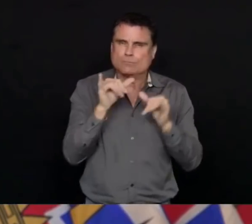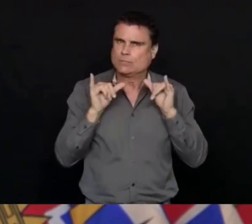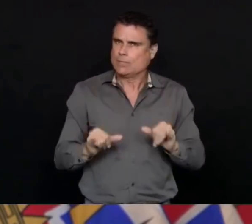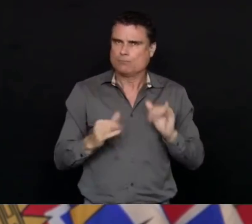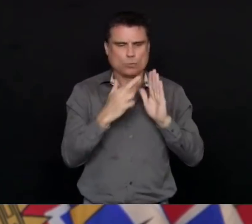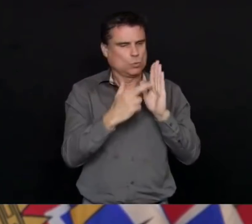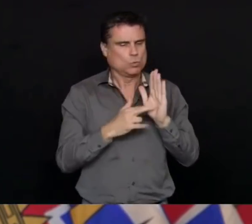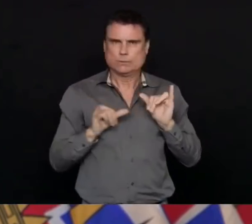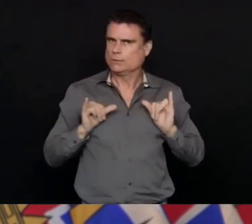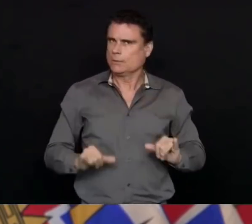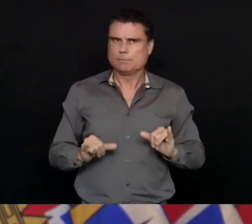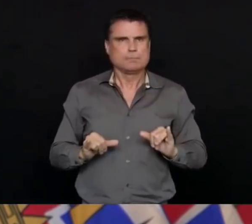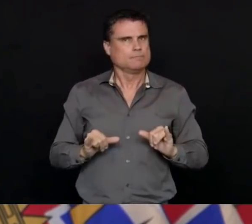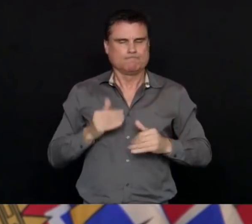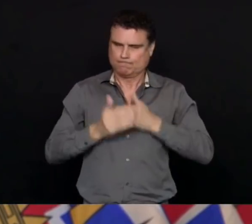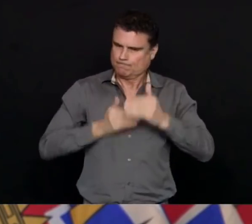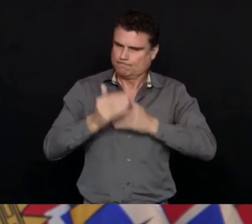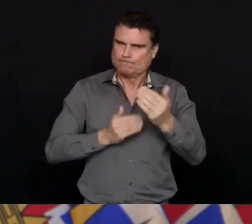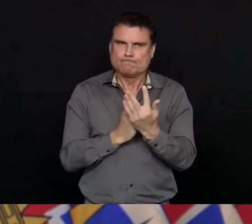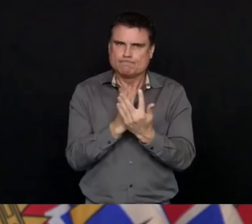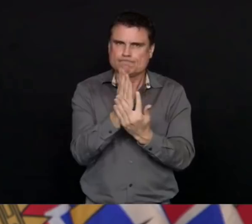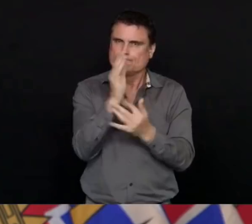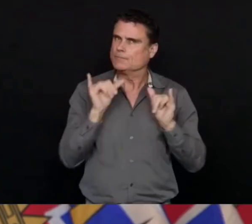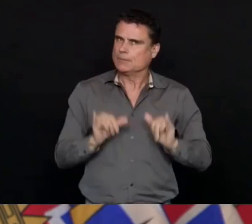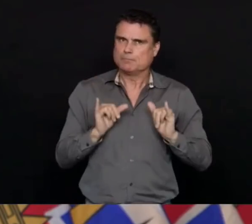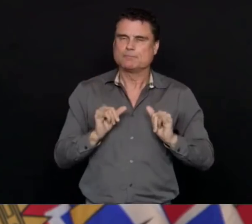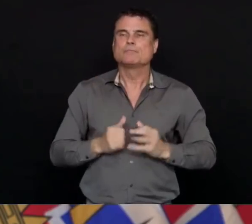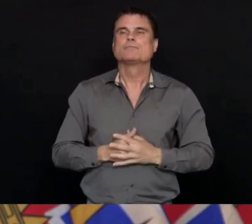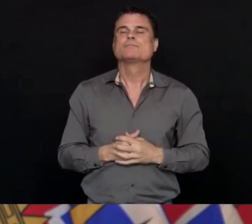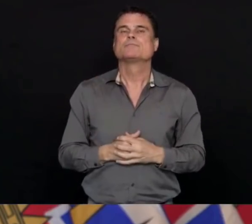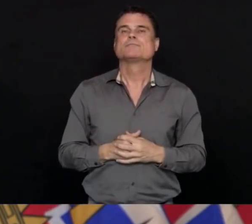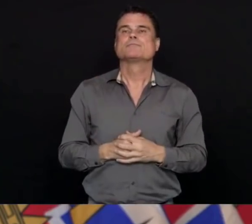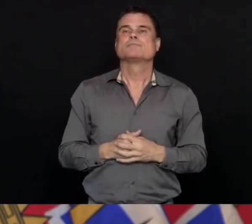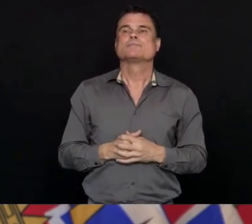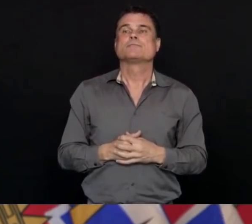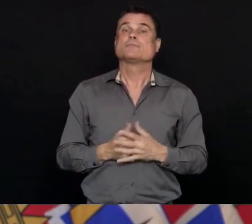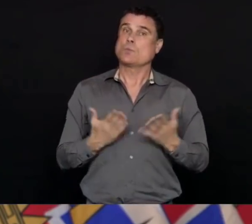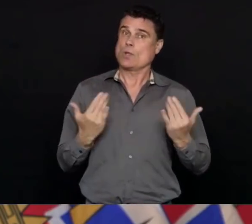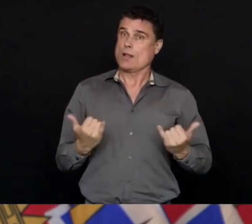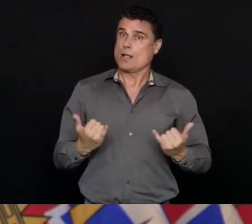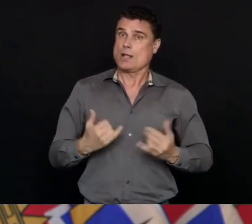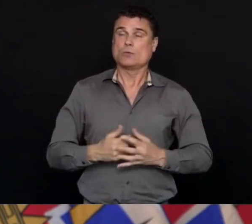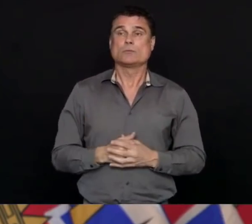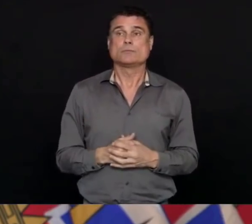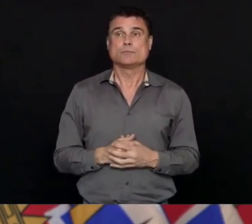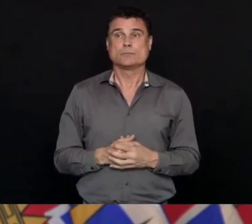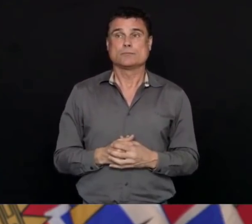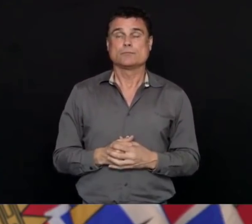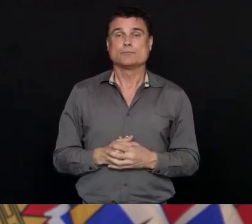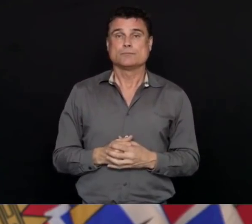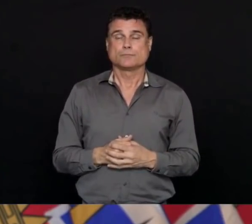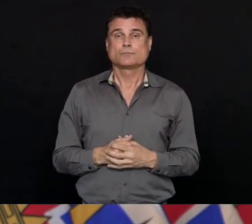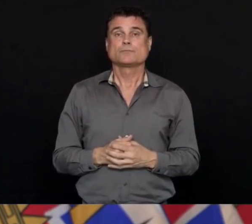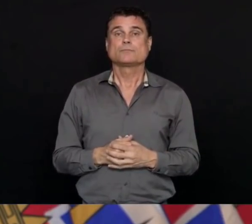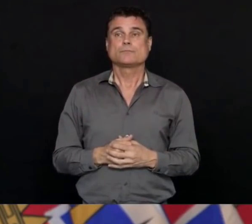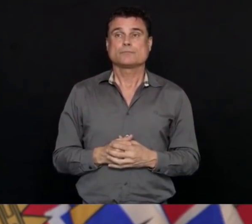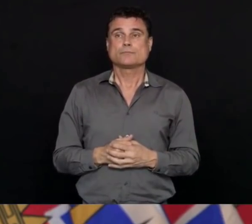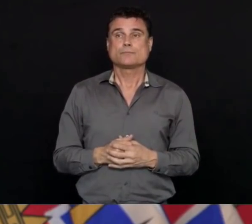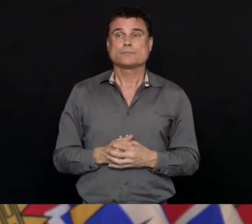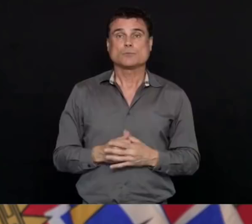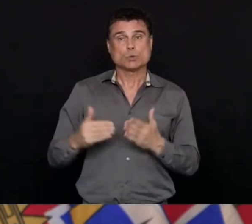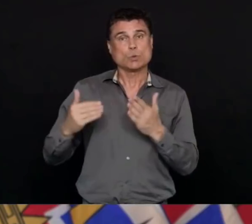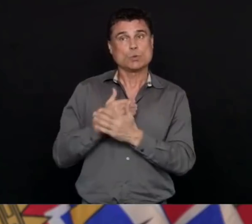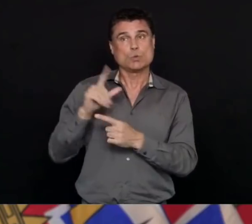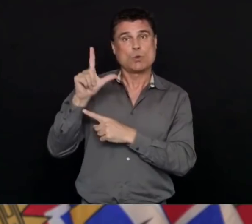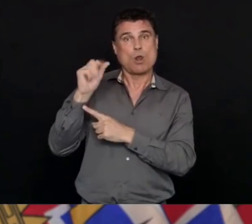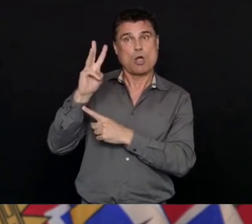have implemented our new returning traveler protocols at the international borders in British Columbia as of yesterday. So